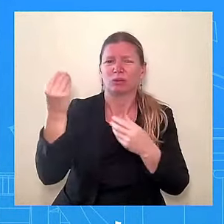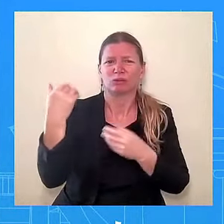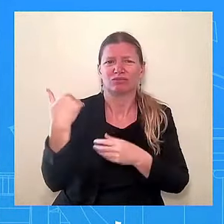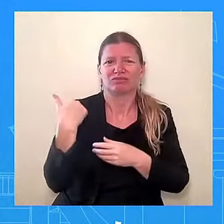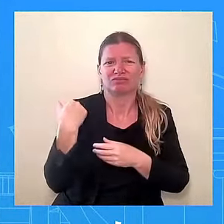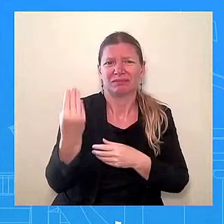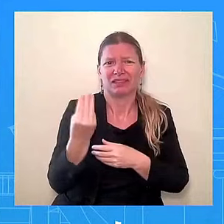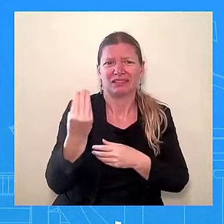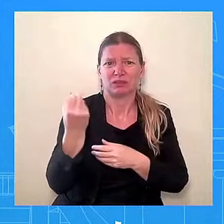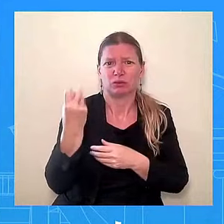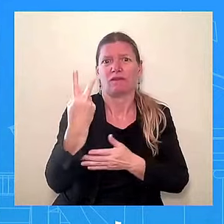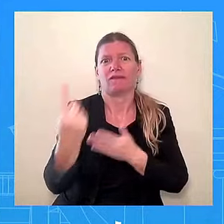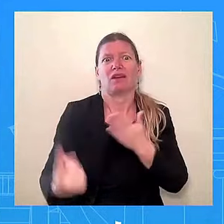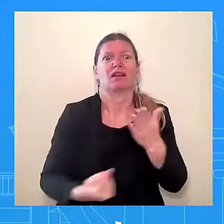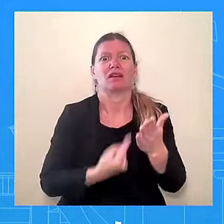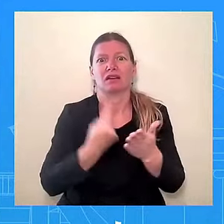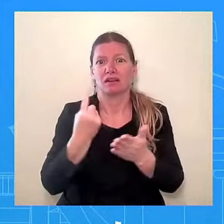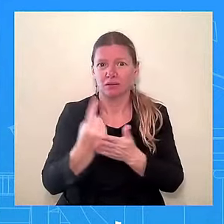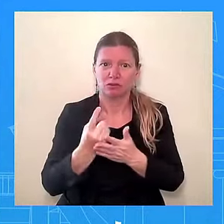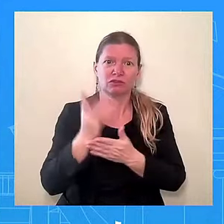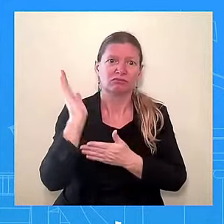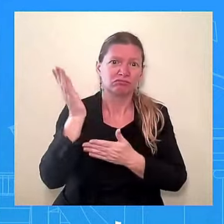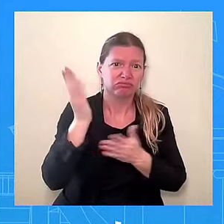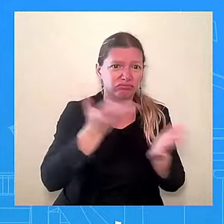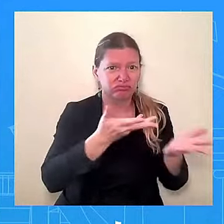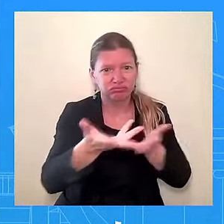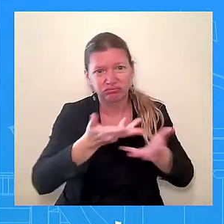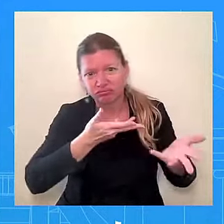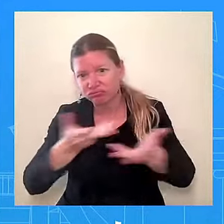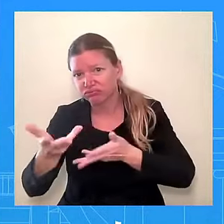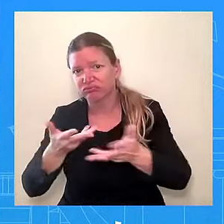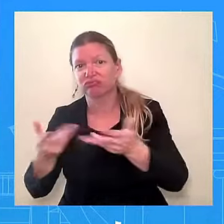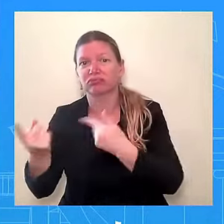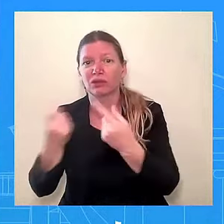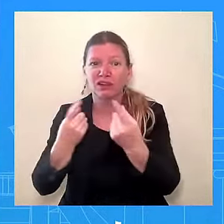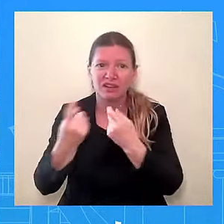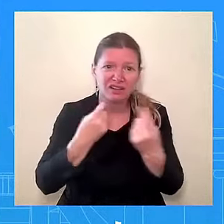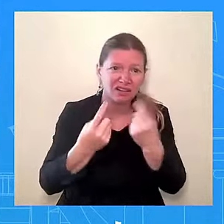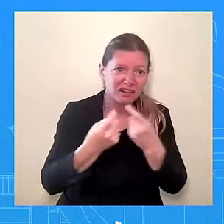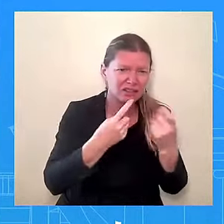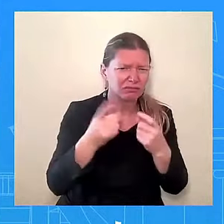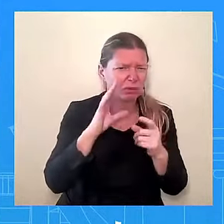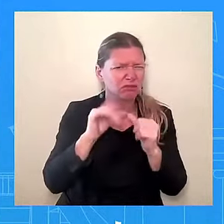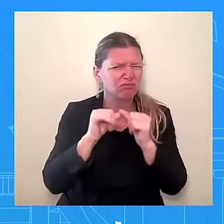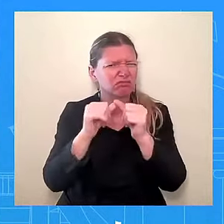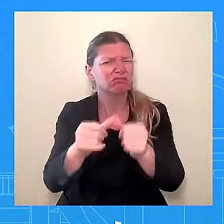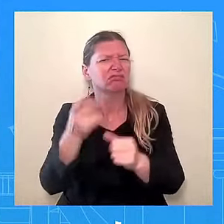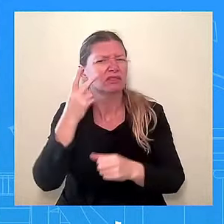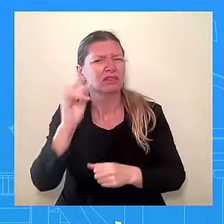questions. And you'll certainly continue to see that. And in that 1.15 a.m.